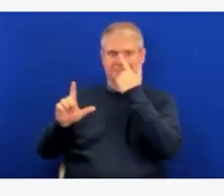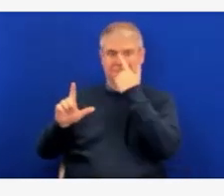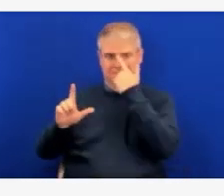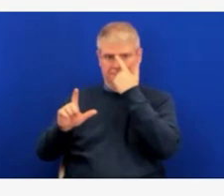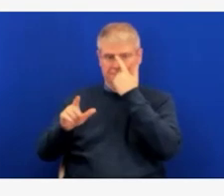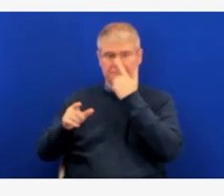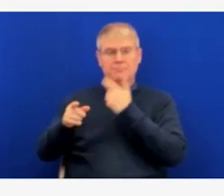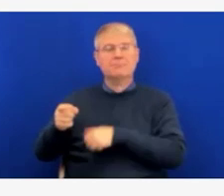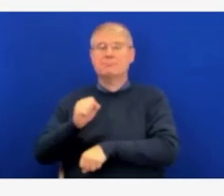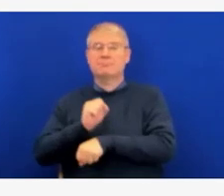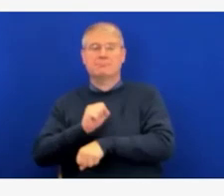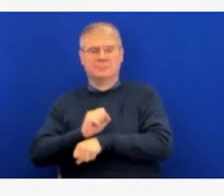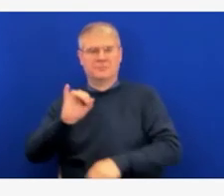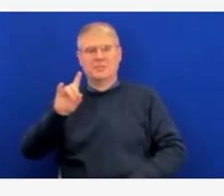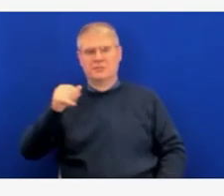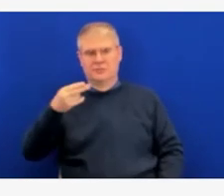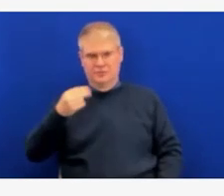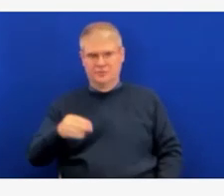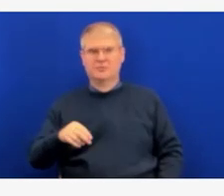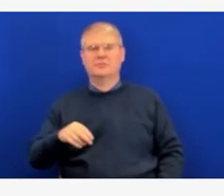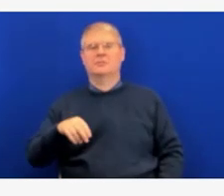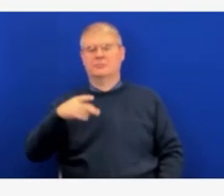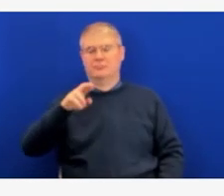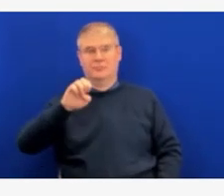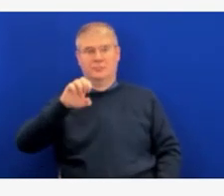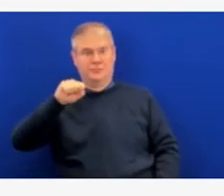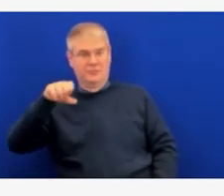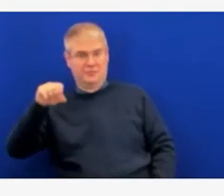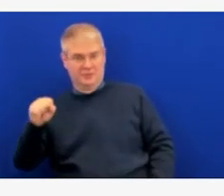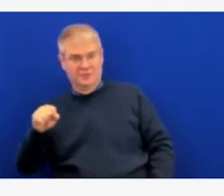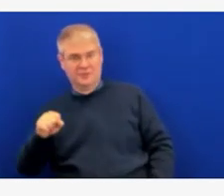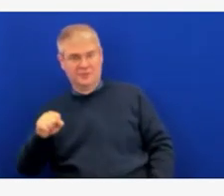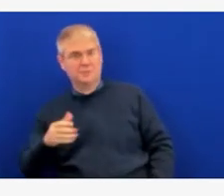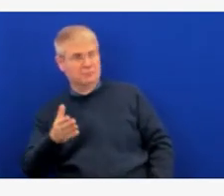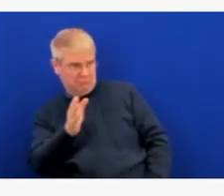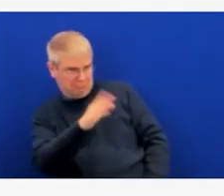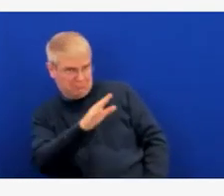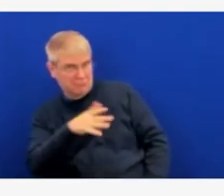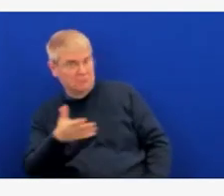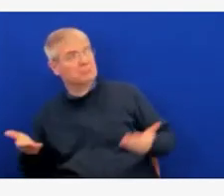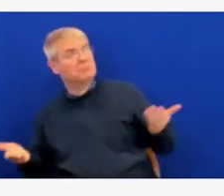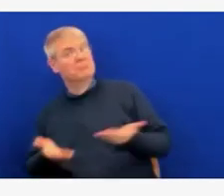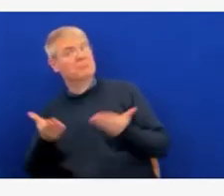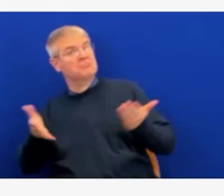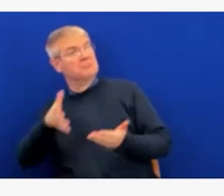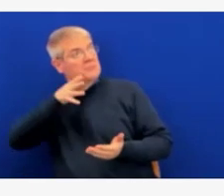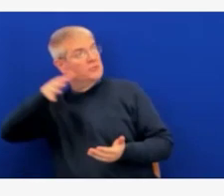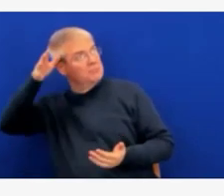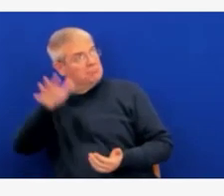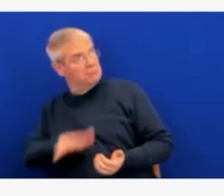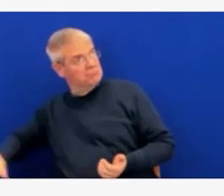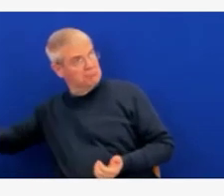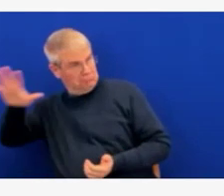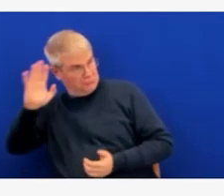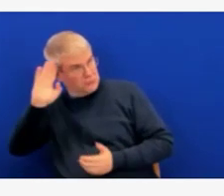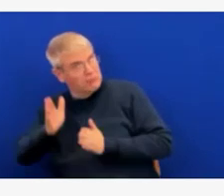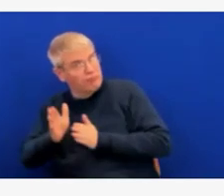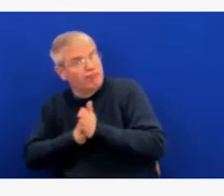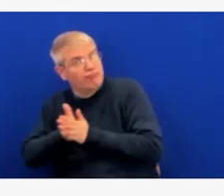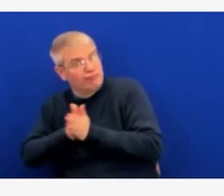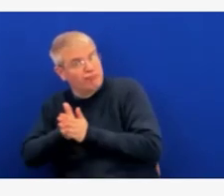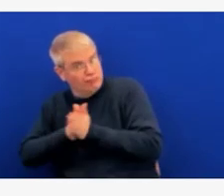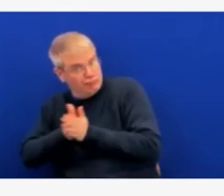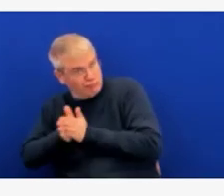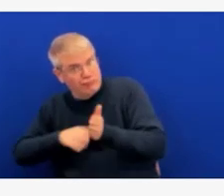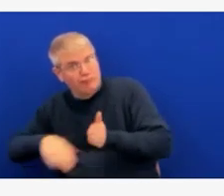parents about their willingness or their interest in getting their kids vaccinated with this very soon-to-be-newly